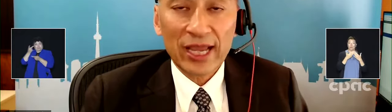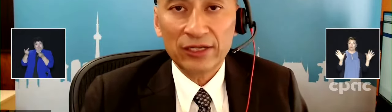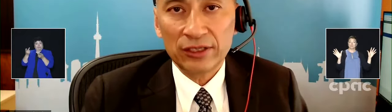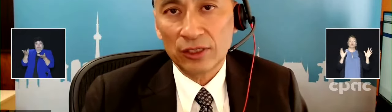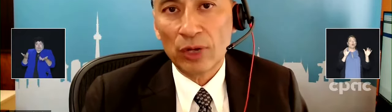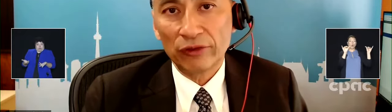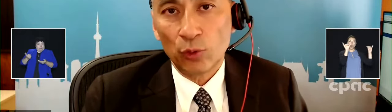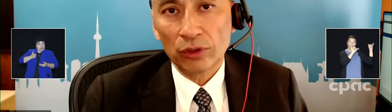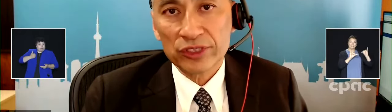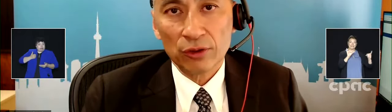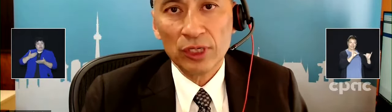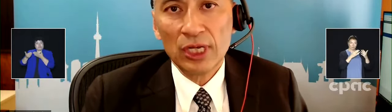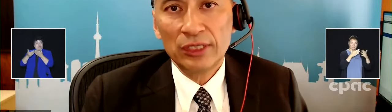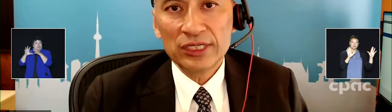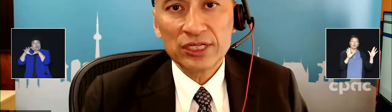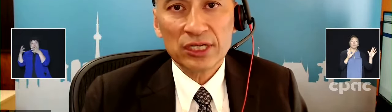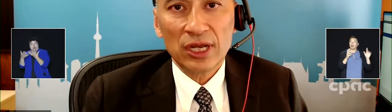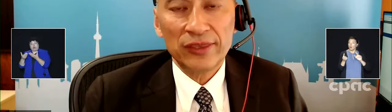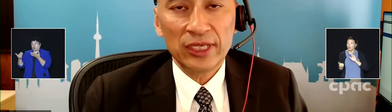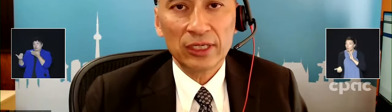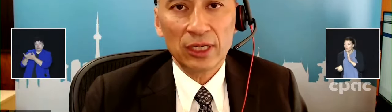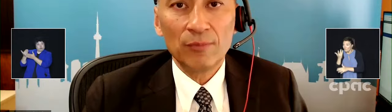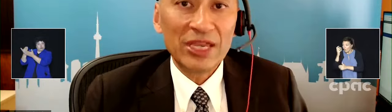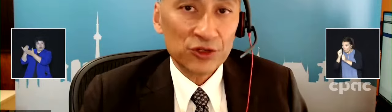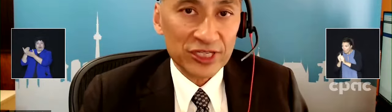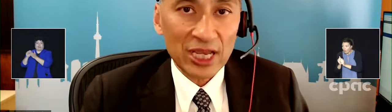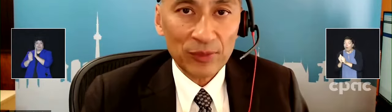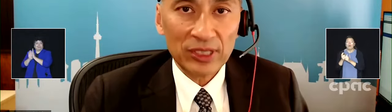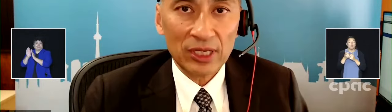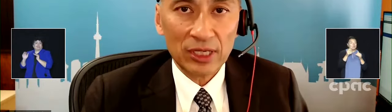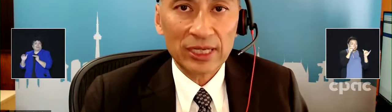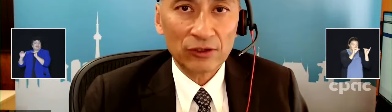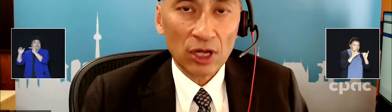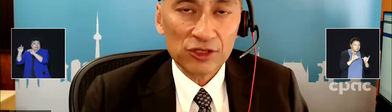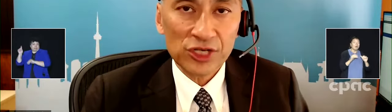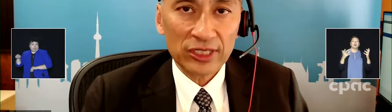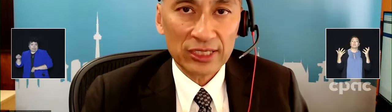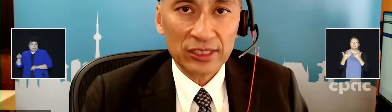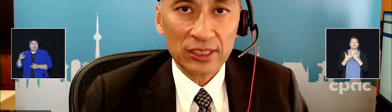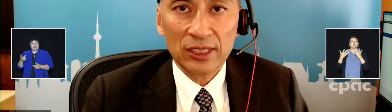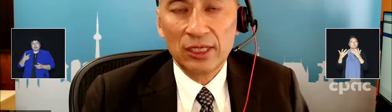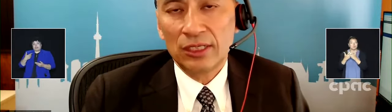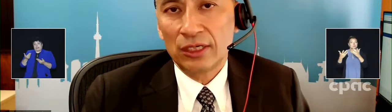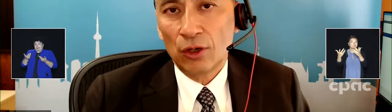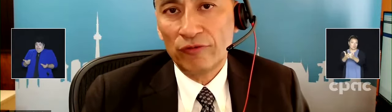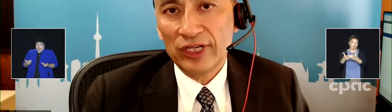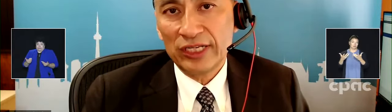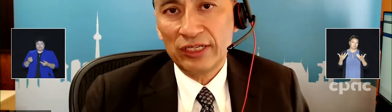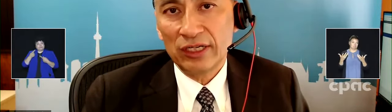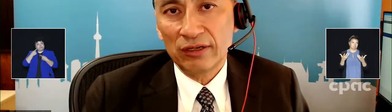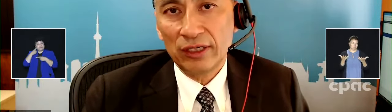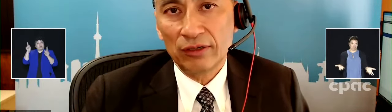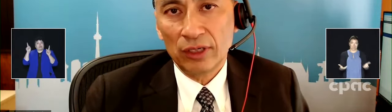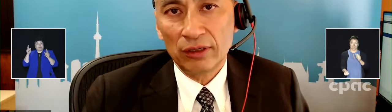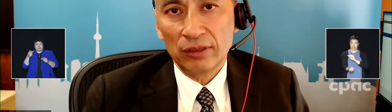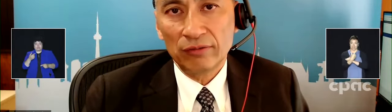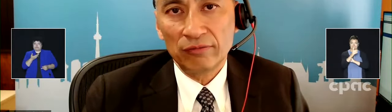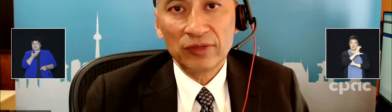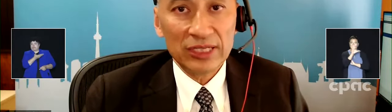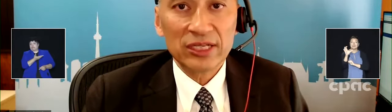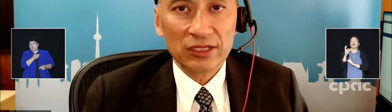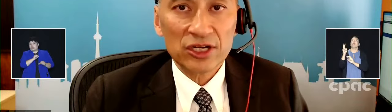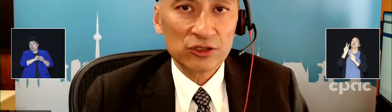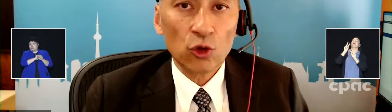both here in Canada and around the world. So this is, I think, a major step in acknowledging that the COVID-19, you know,